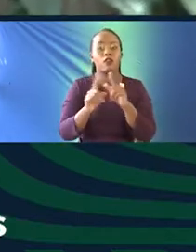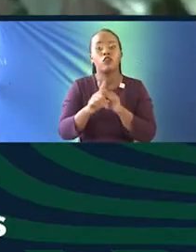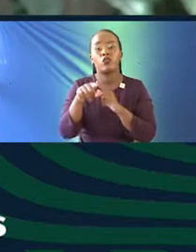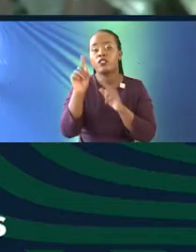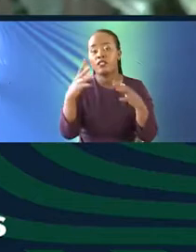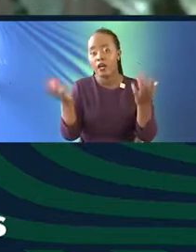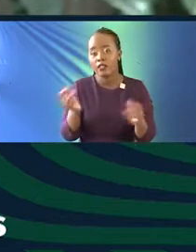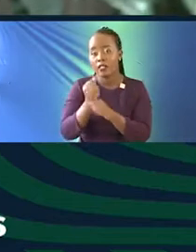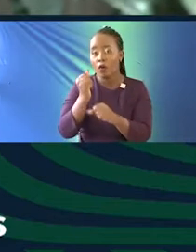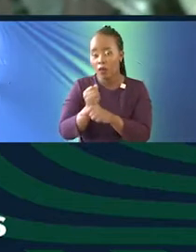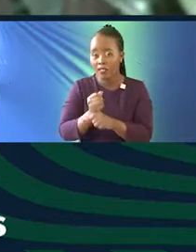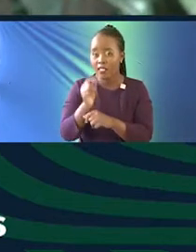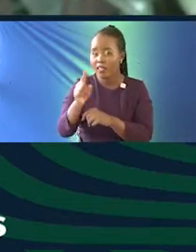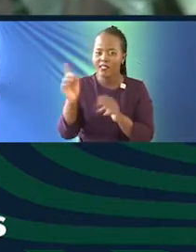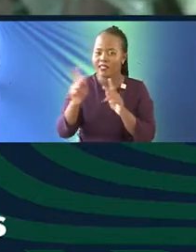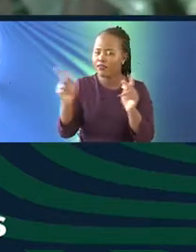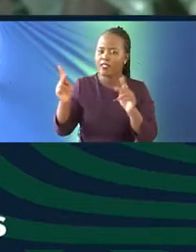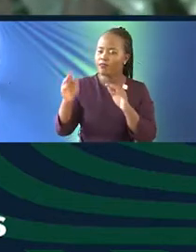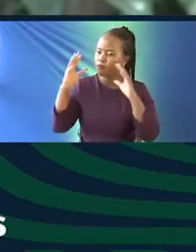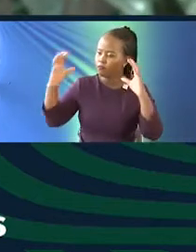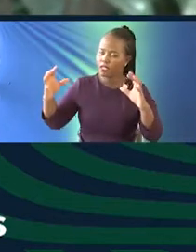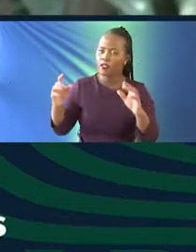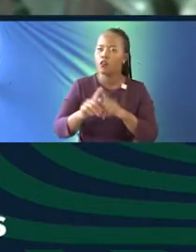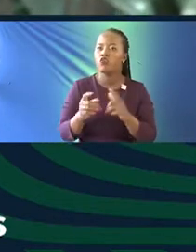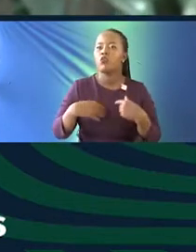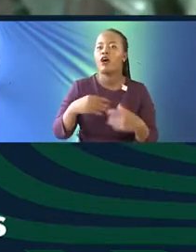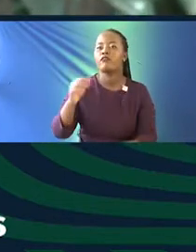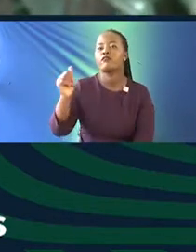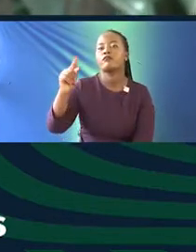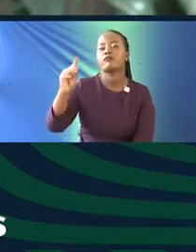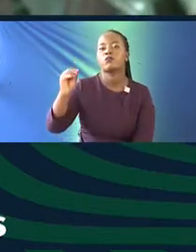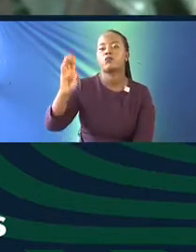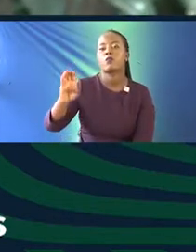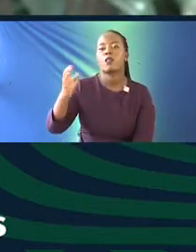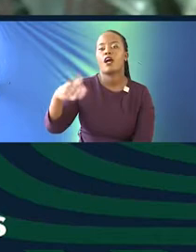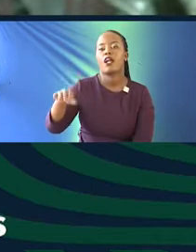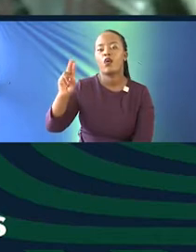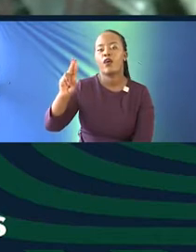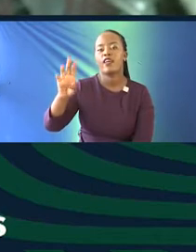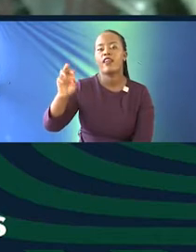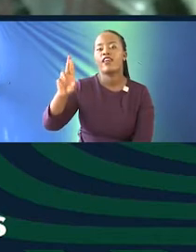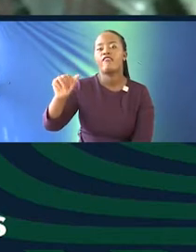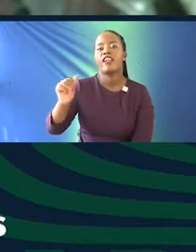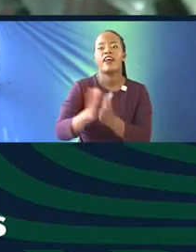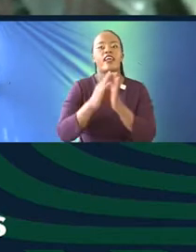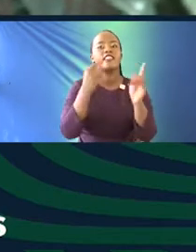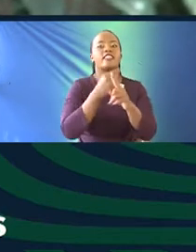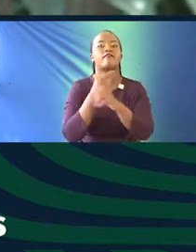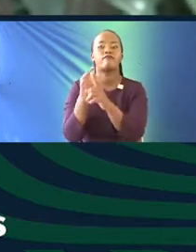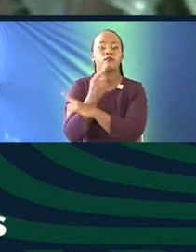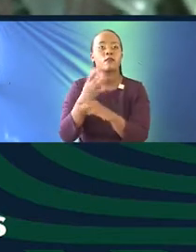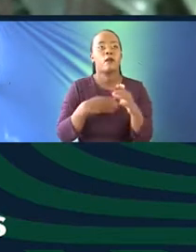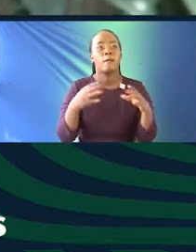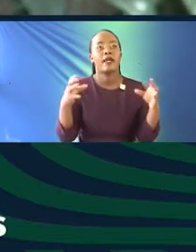typically that's how it works. This is a very famous one aloe vera, you know, and there's different various forms of this one. In